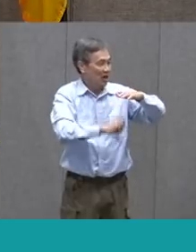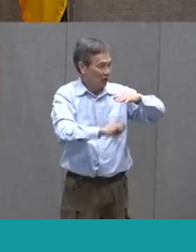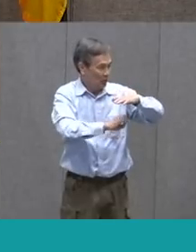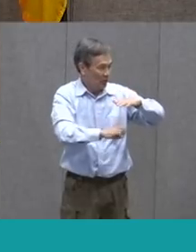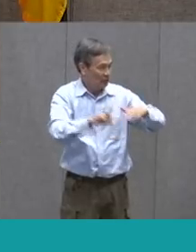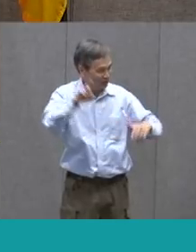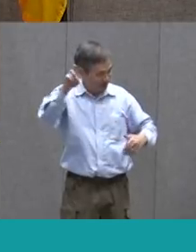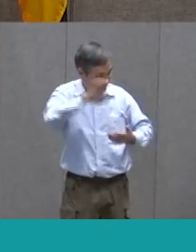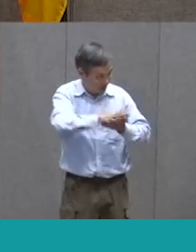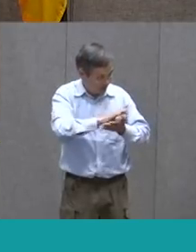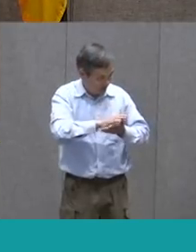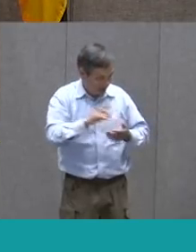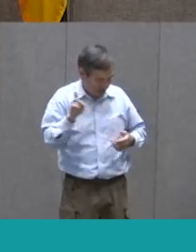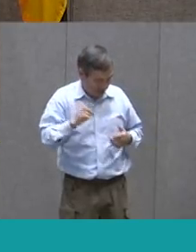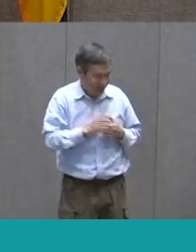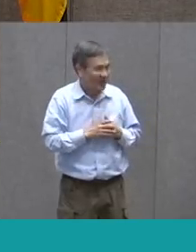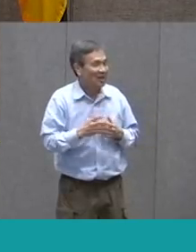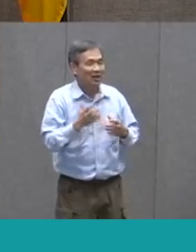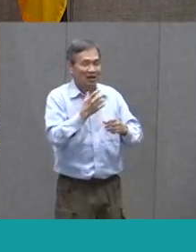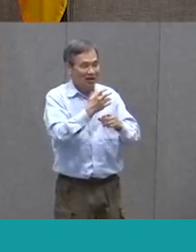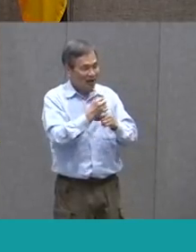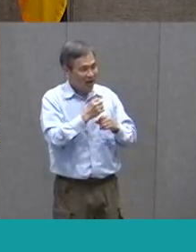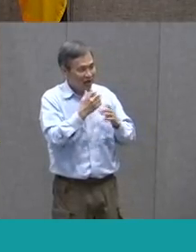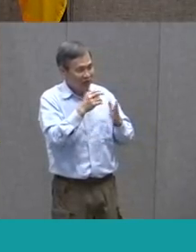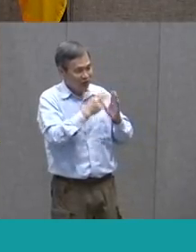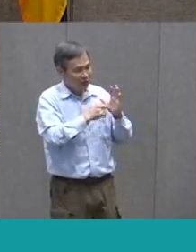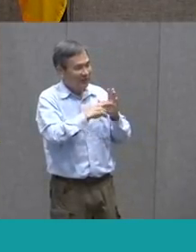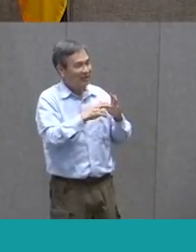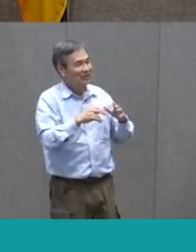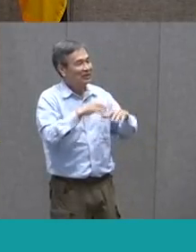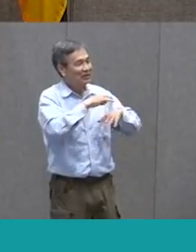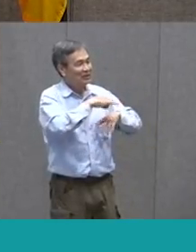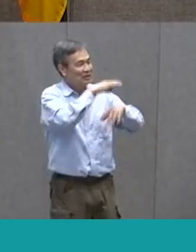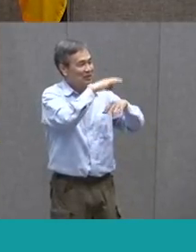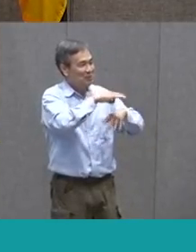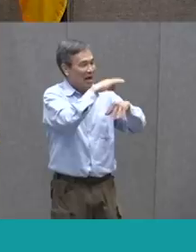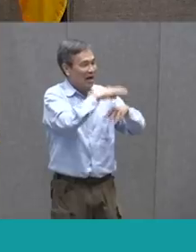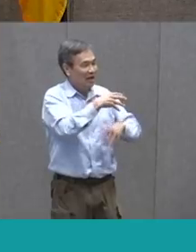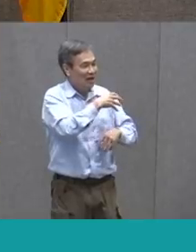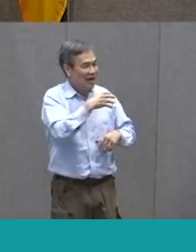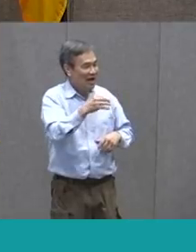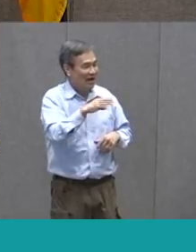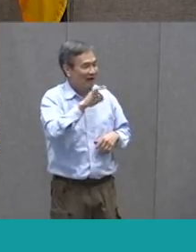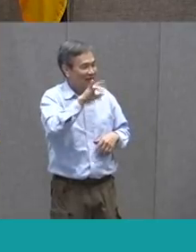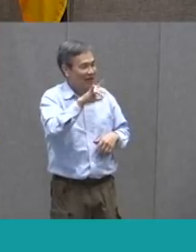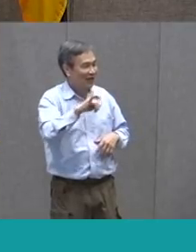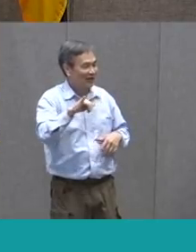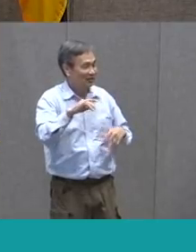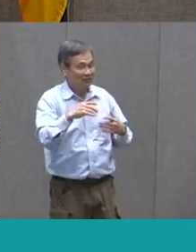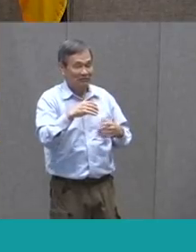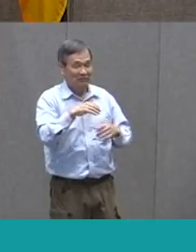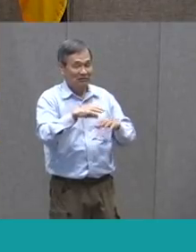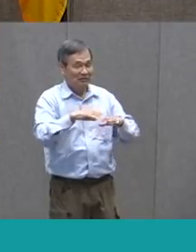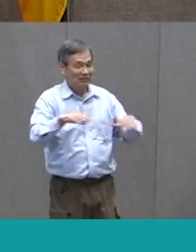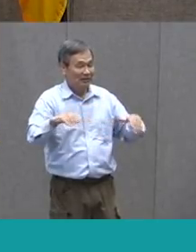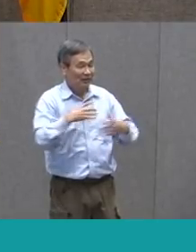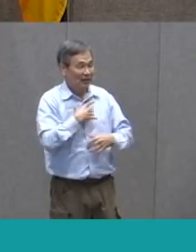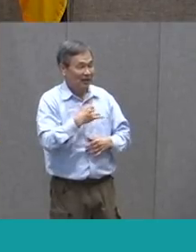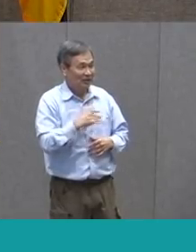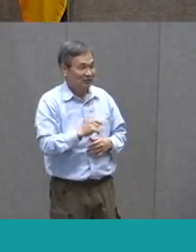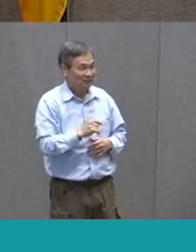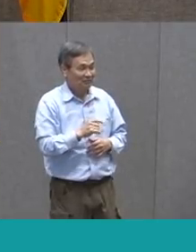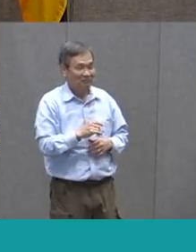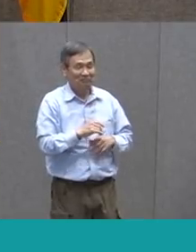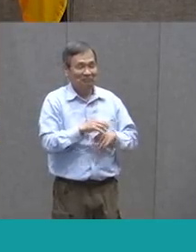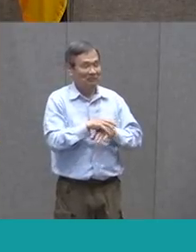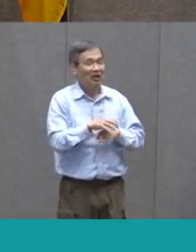schools. And I got to read The Spider and the Fly. So kids like it, and I thought I would enjoy it. That's great.